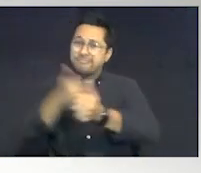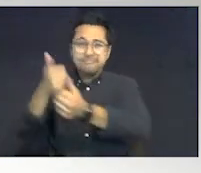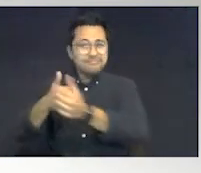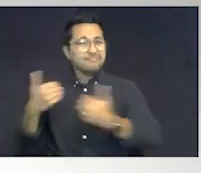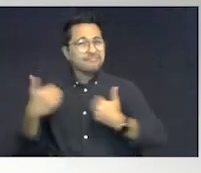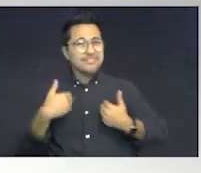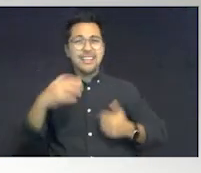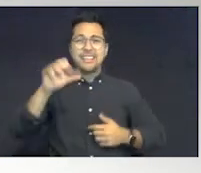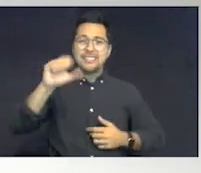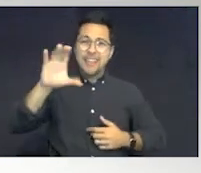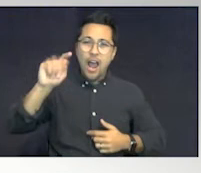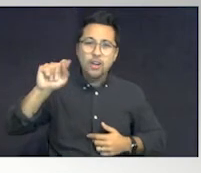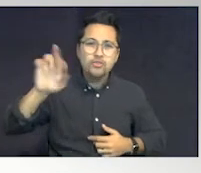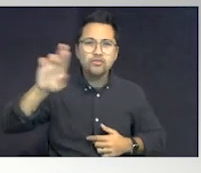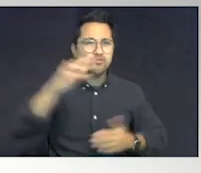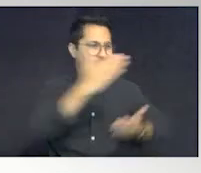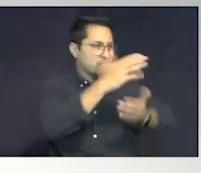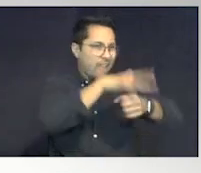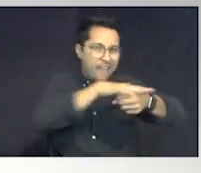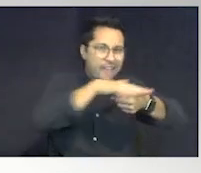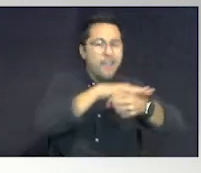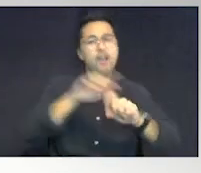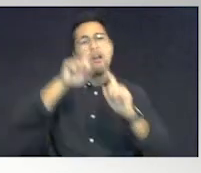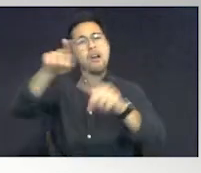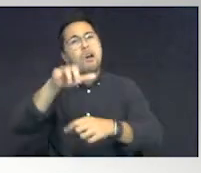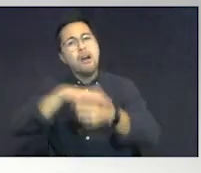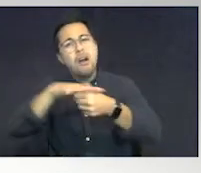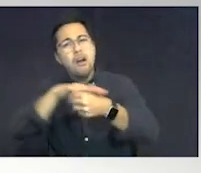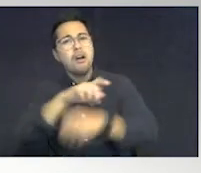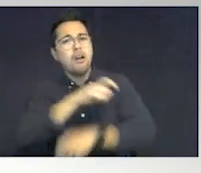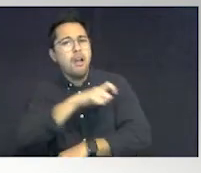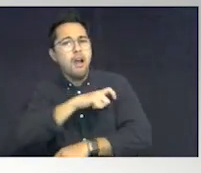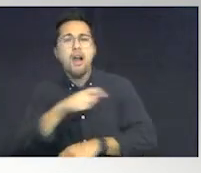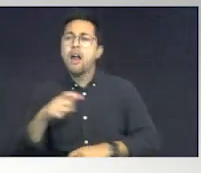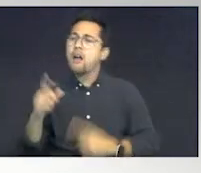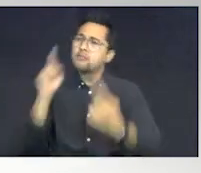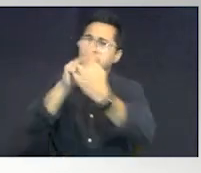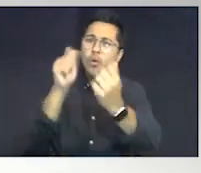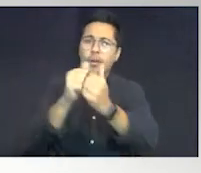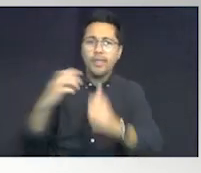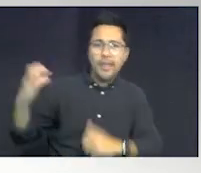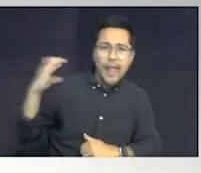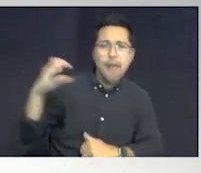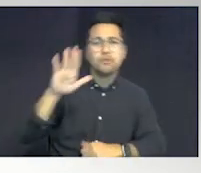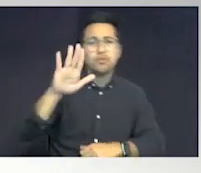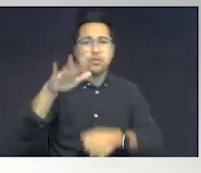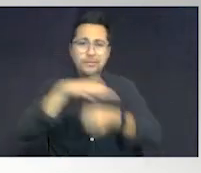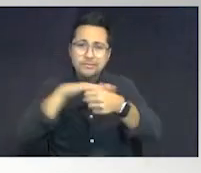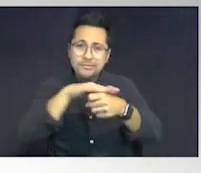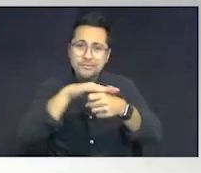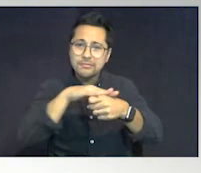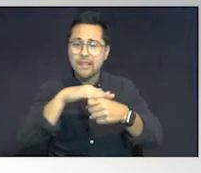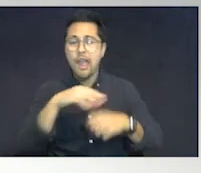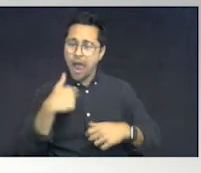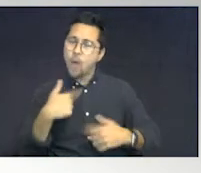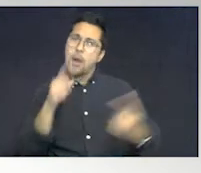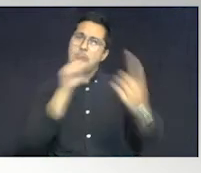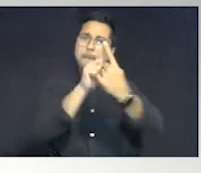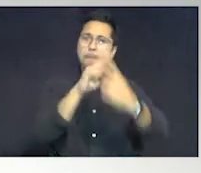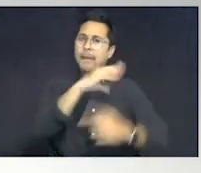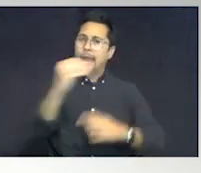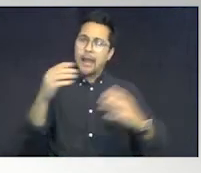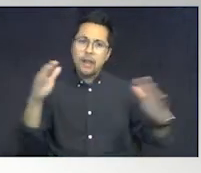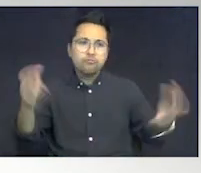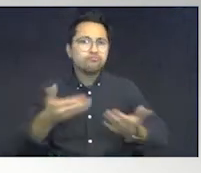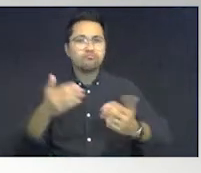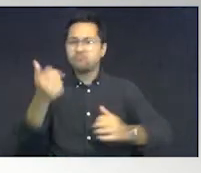sector. Go to your local law enforcement agency. Talk to the captain in your sector. I want to meet and greet everybody that's in this